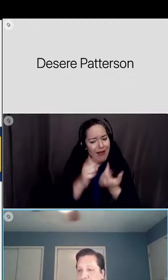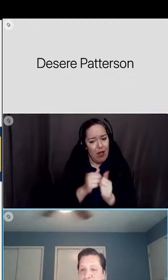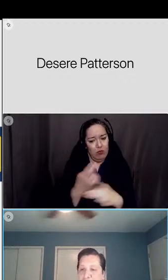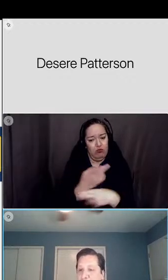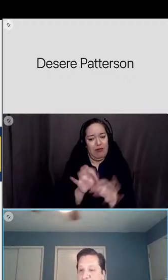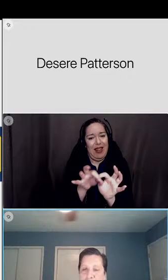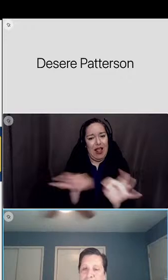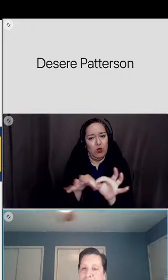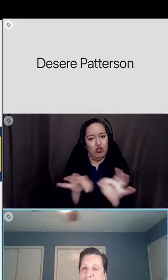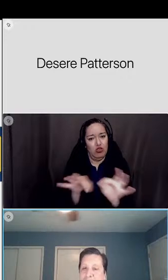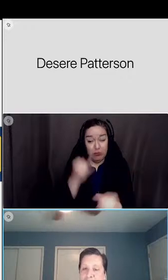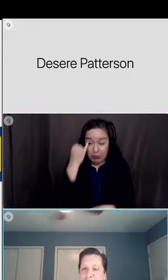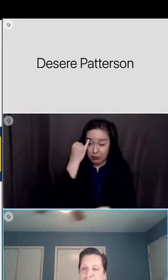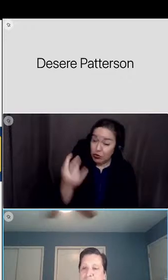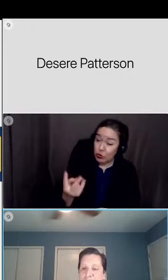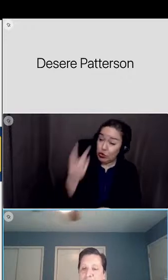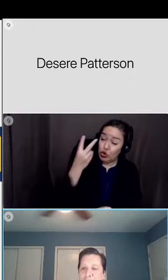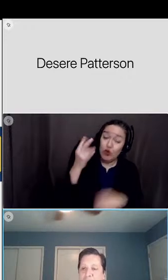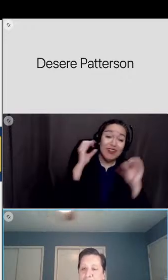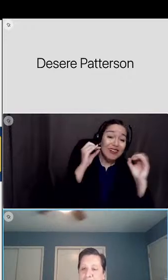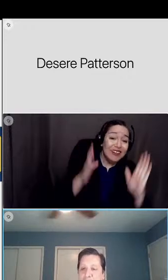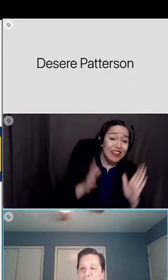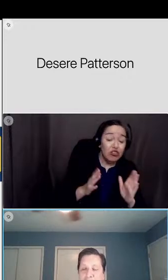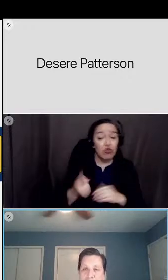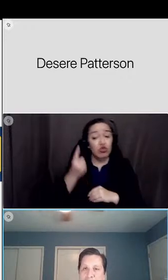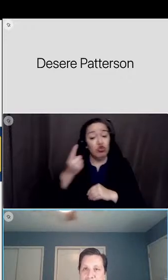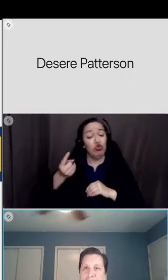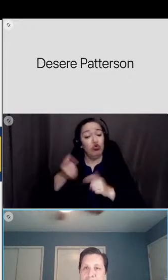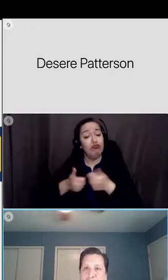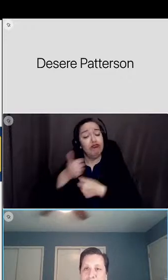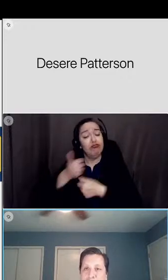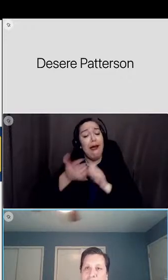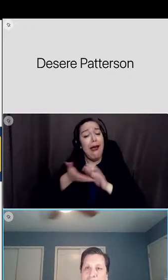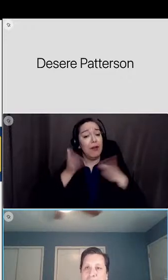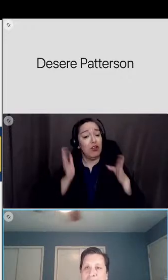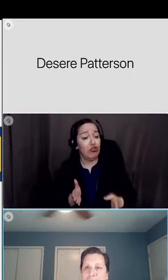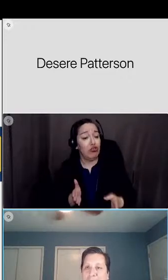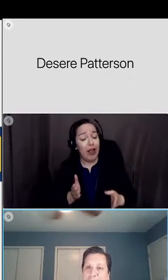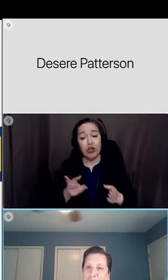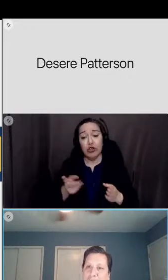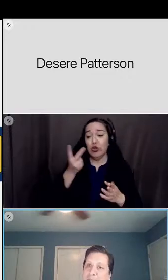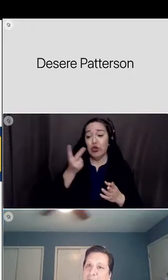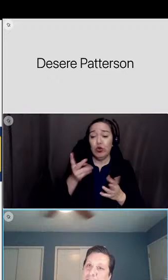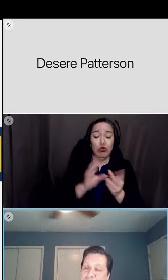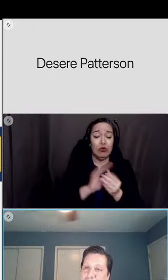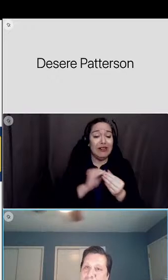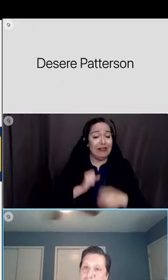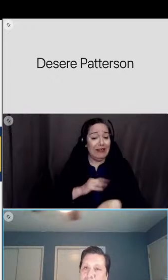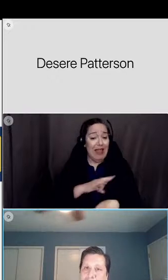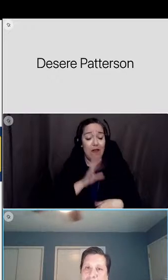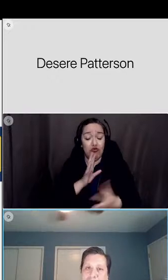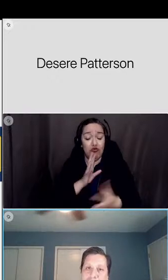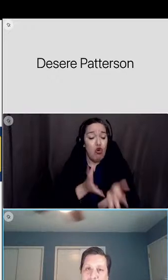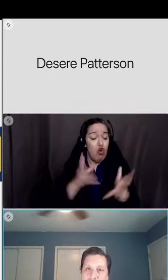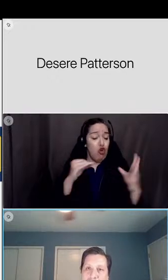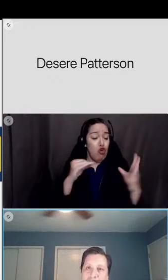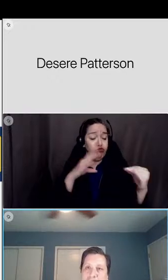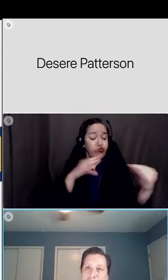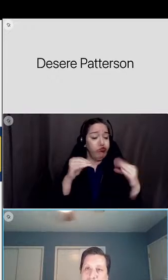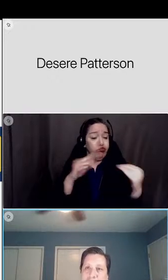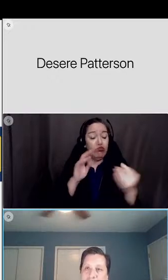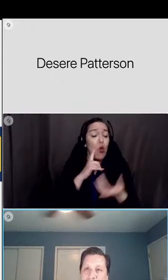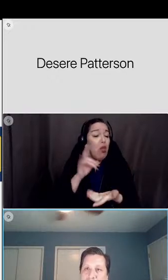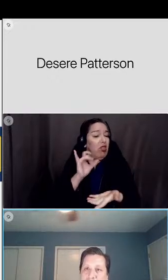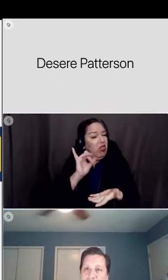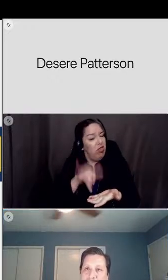administrators staff talking to each other about oh you know that's the colton way and having a student from